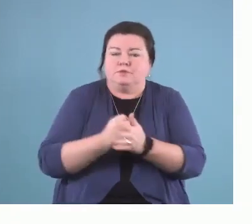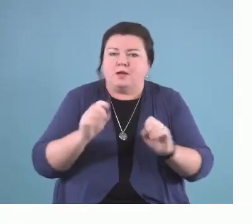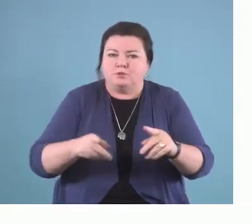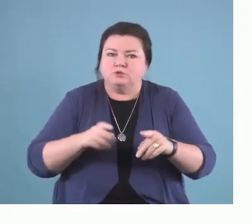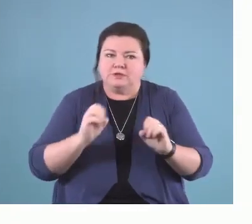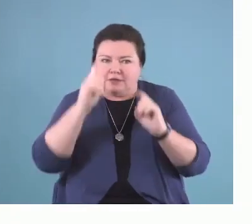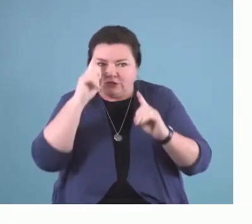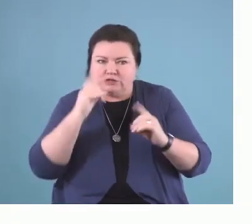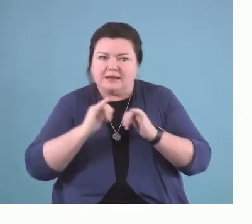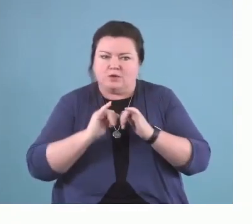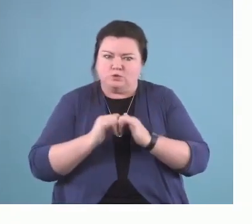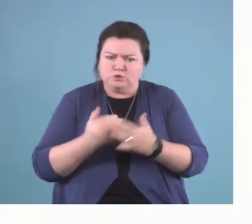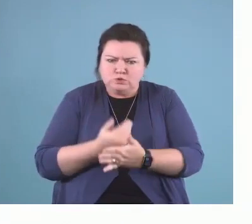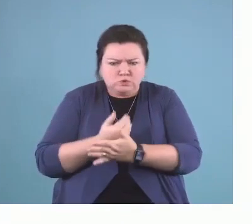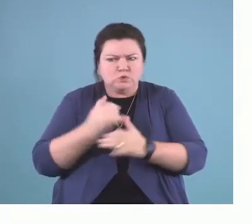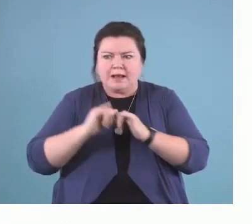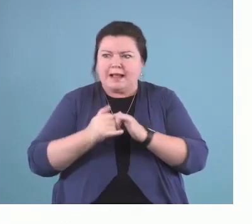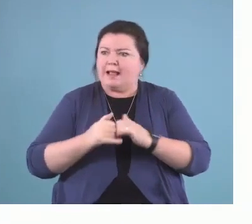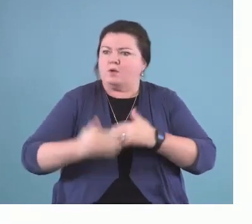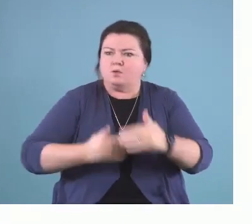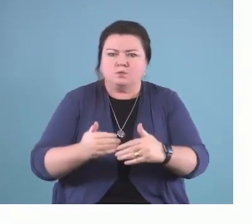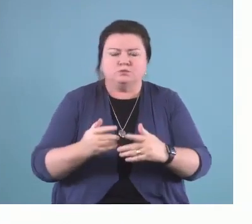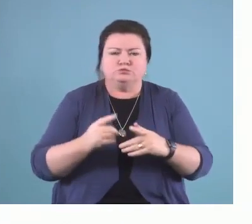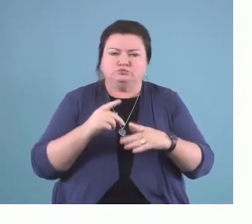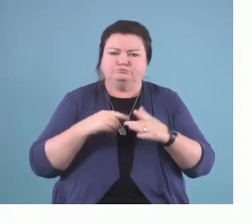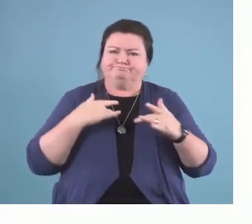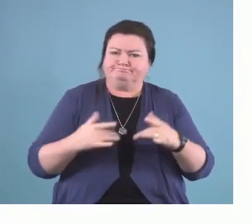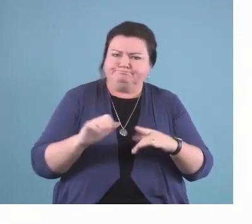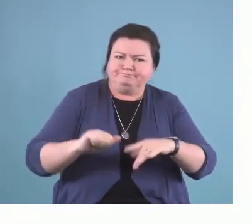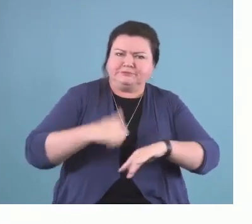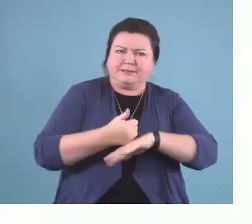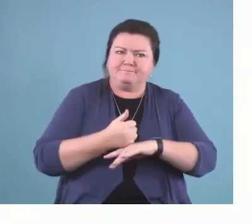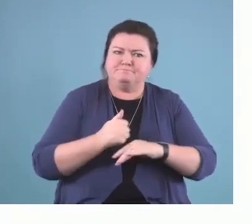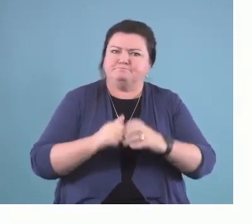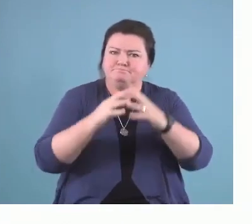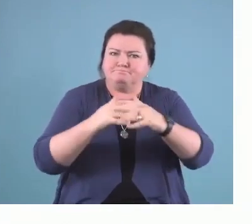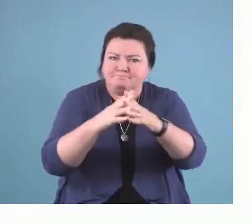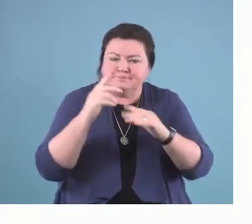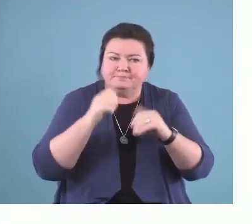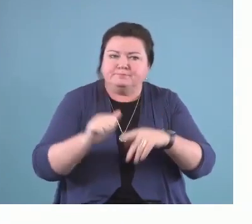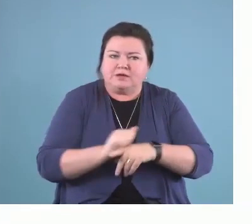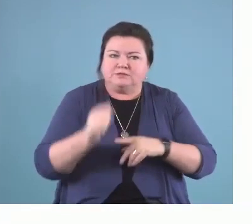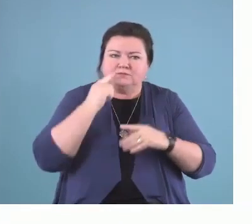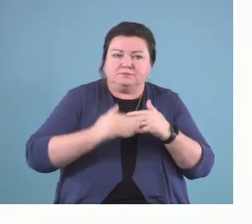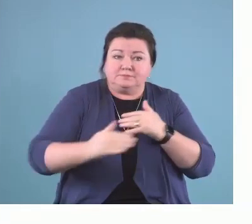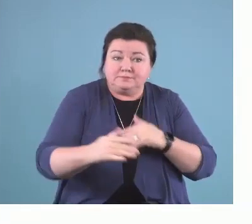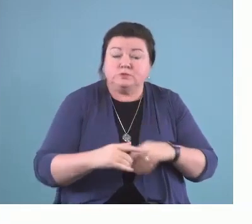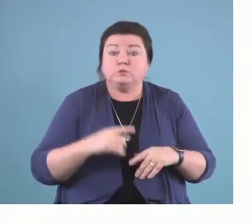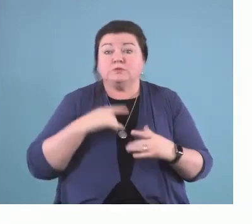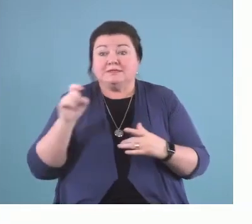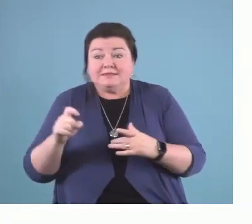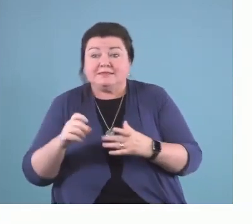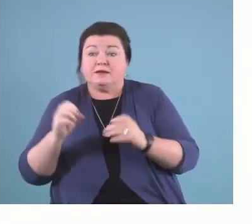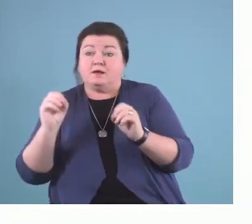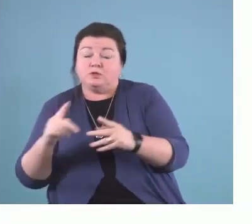practice that are coming down the pipe for many of us. And we need continuing education opportunities to be able to take